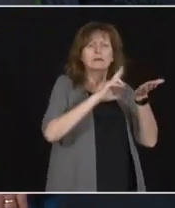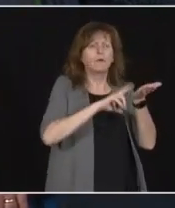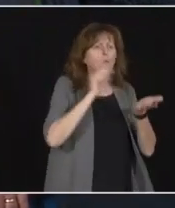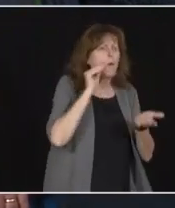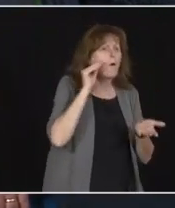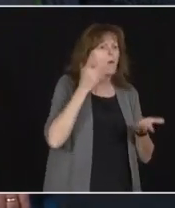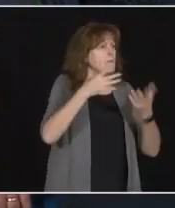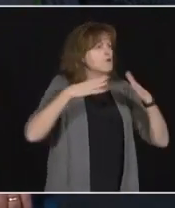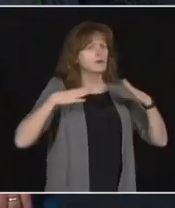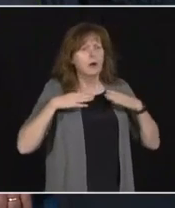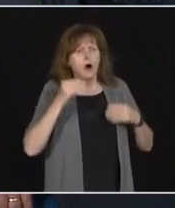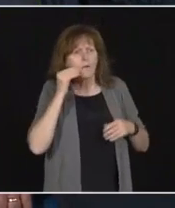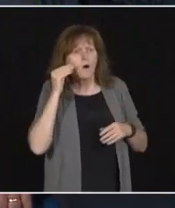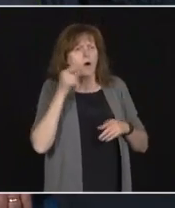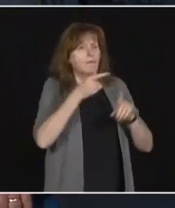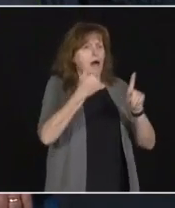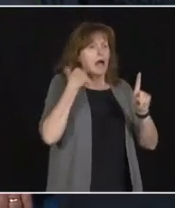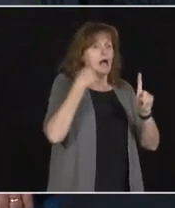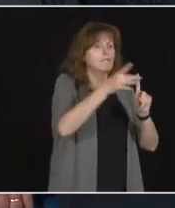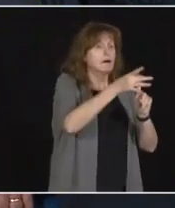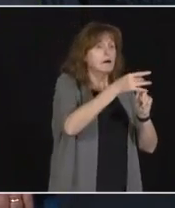They must maintain a